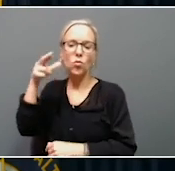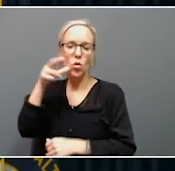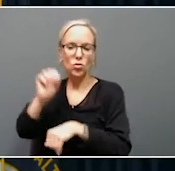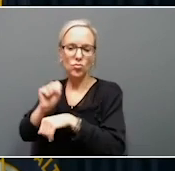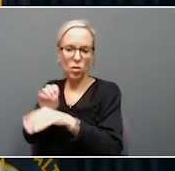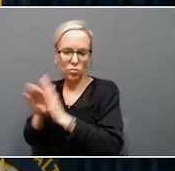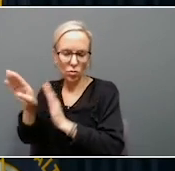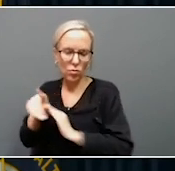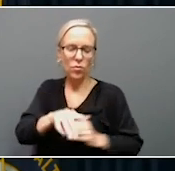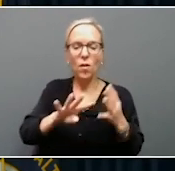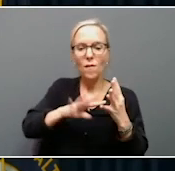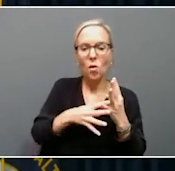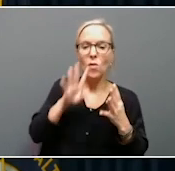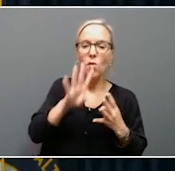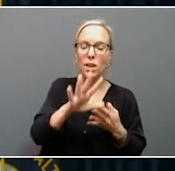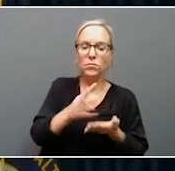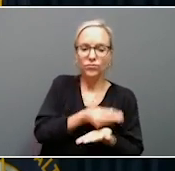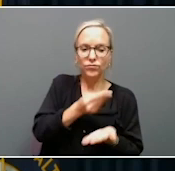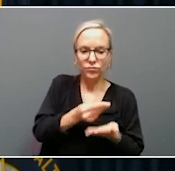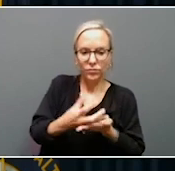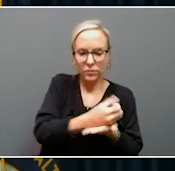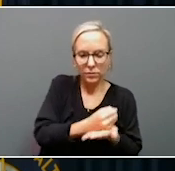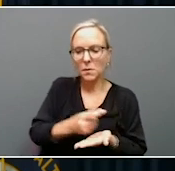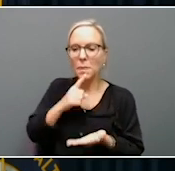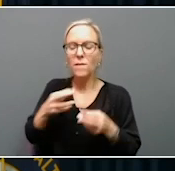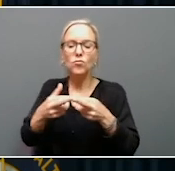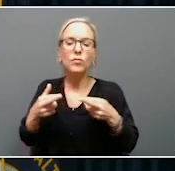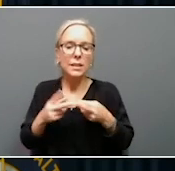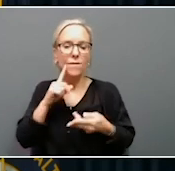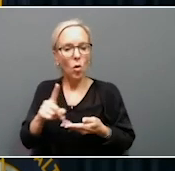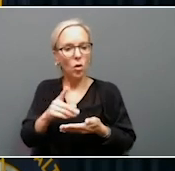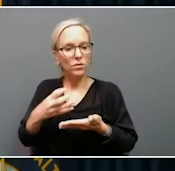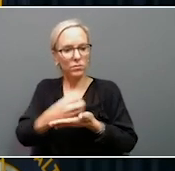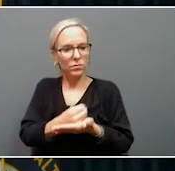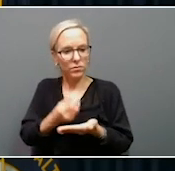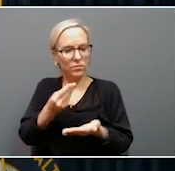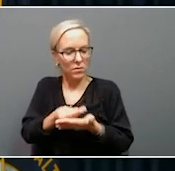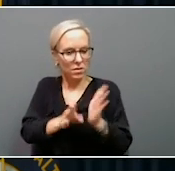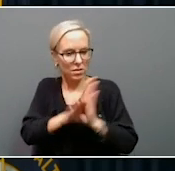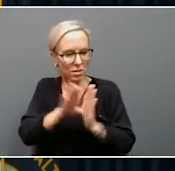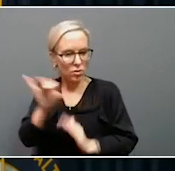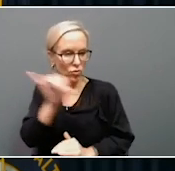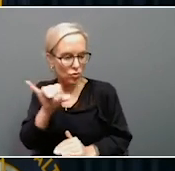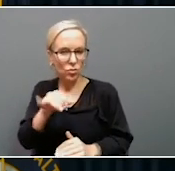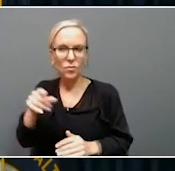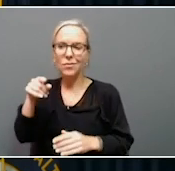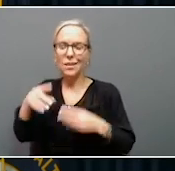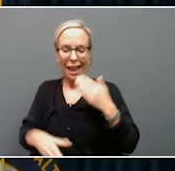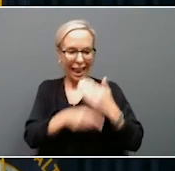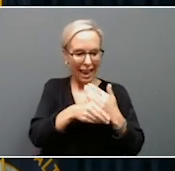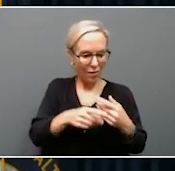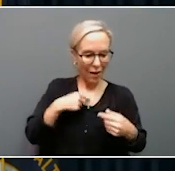prosperity cups, number one in our region for the prosperity cup over Tennessee and Texas. We can add a gold shovel award, number one in the